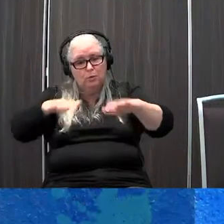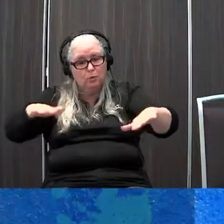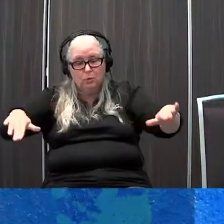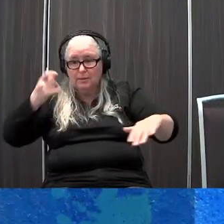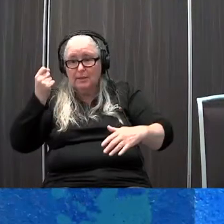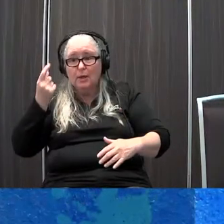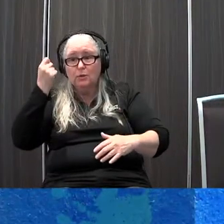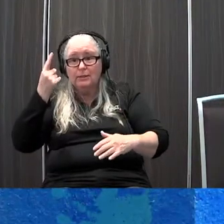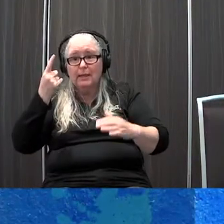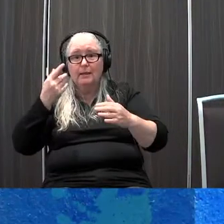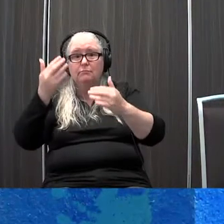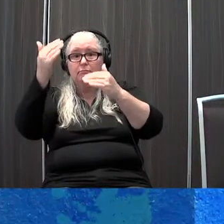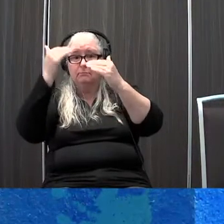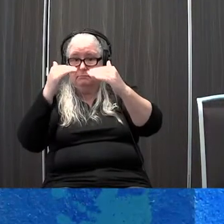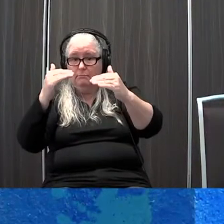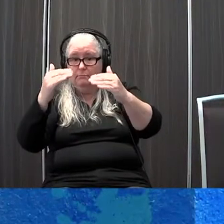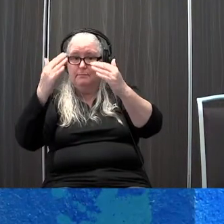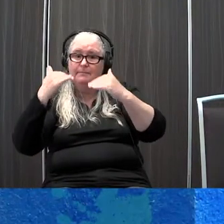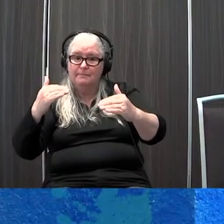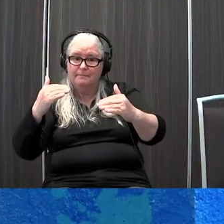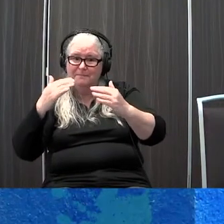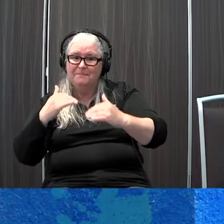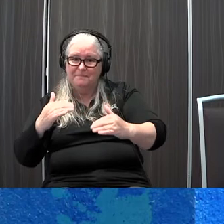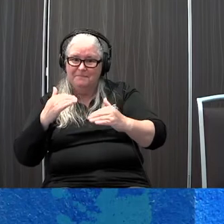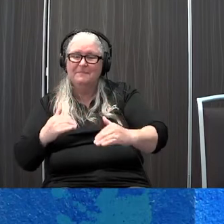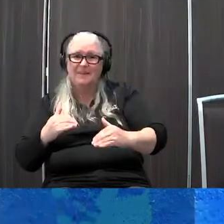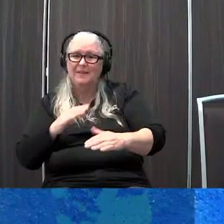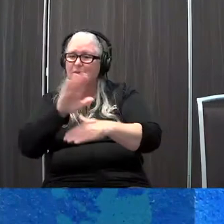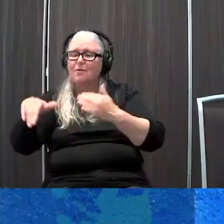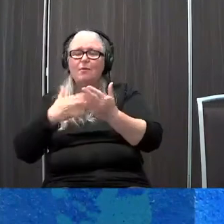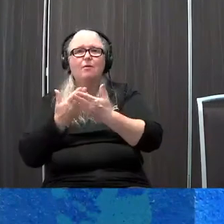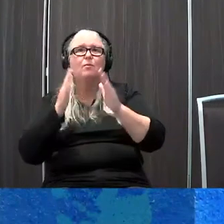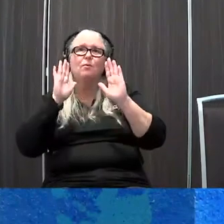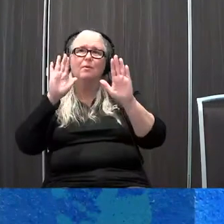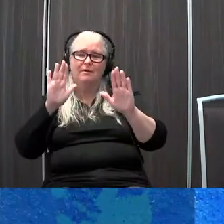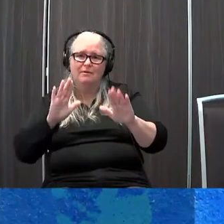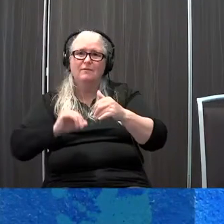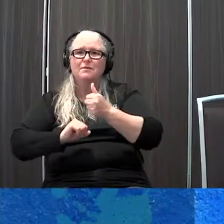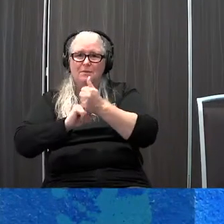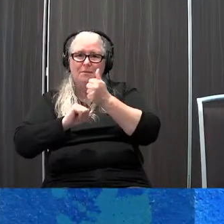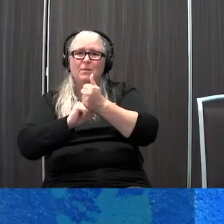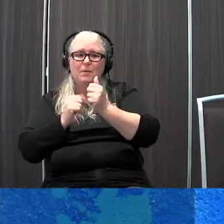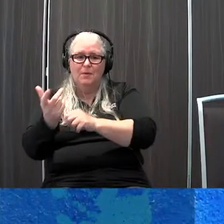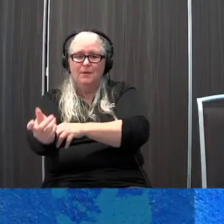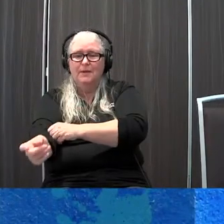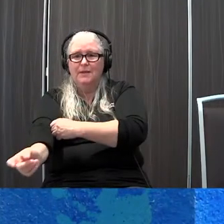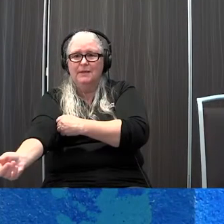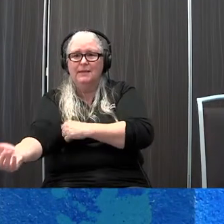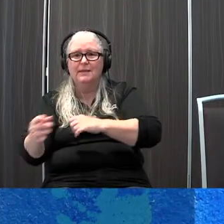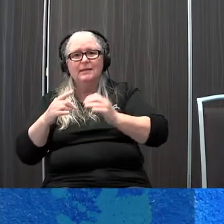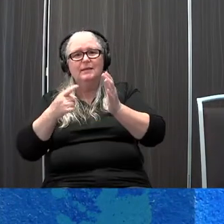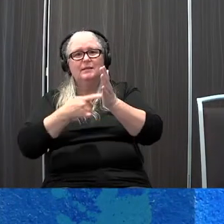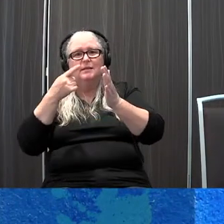coming next so those are all wonderful supports that we can introduce sometimes we will